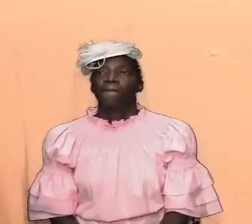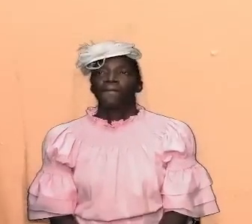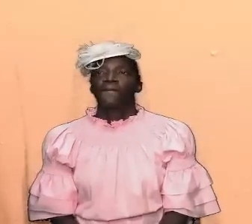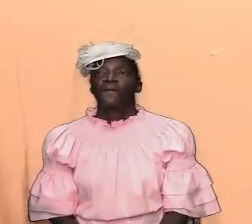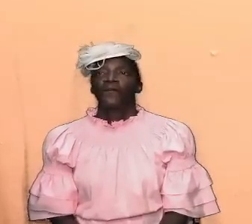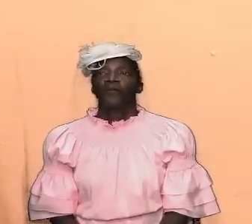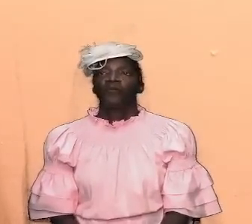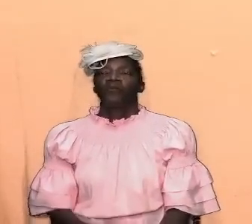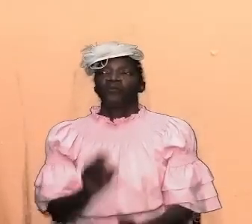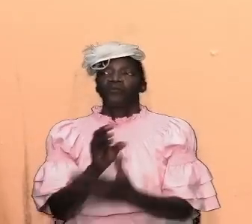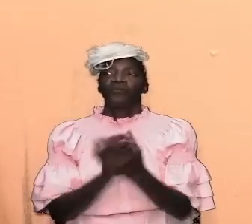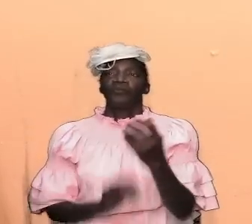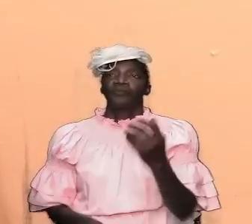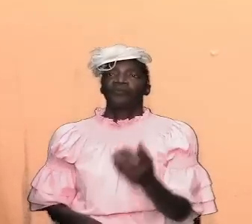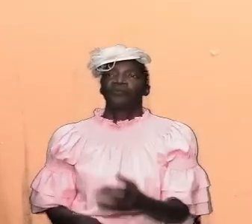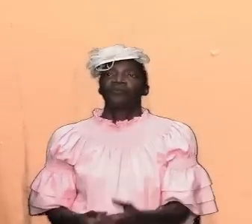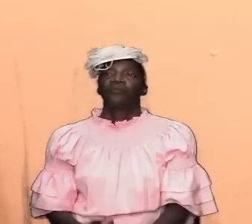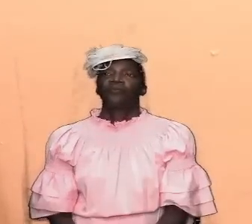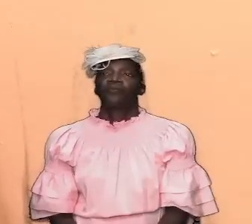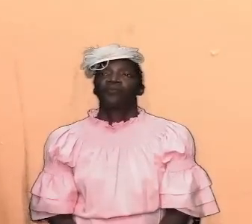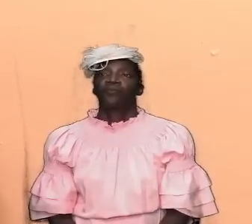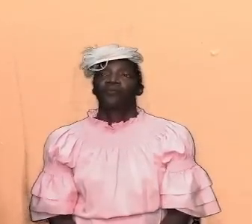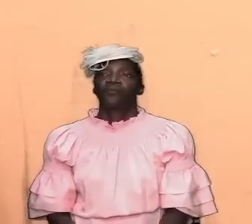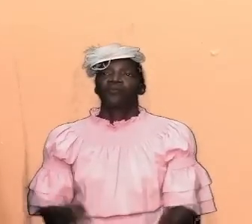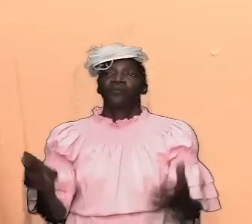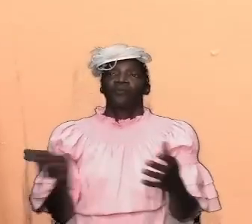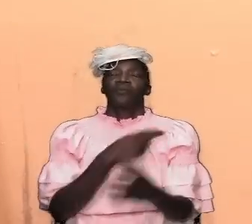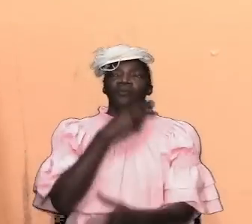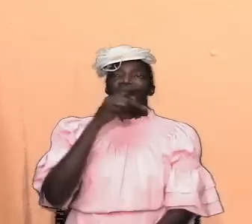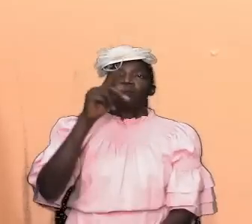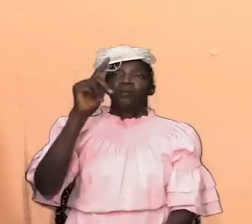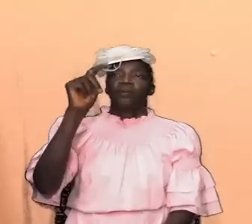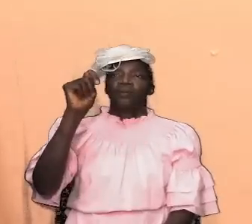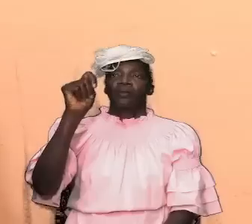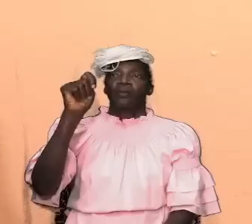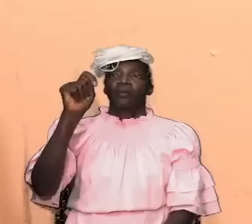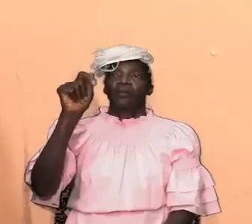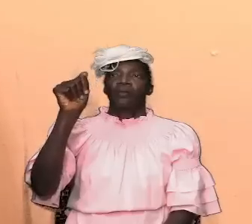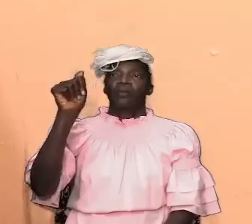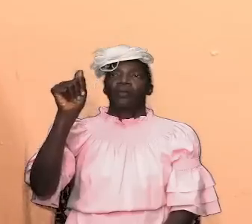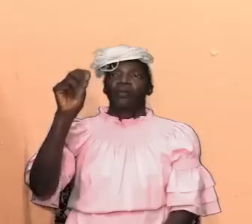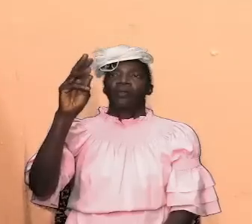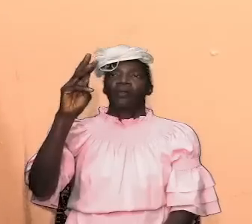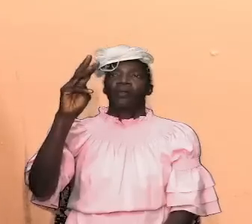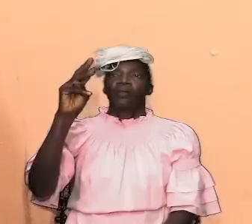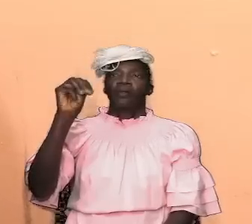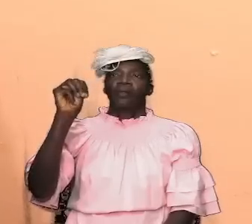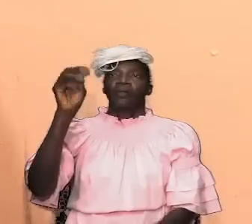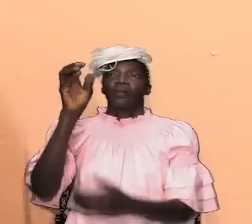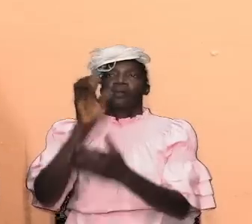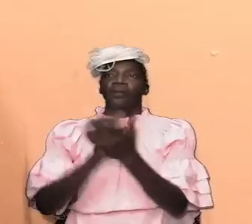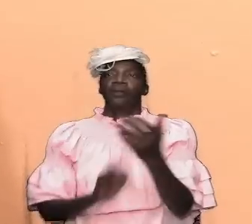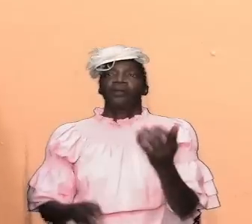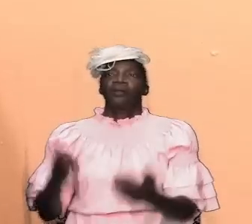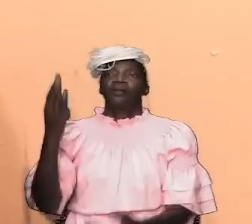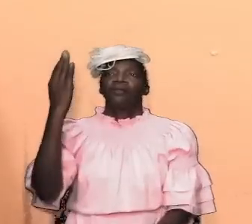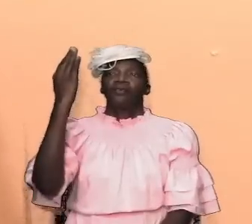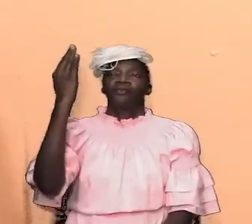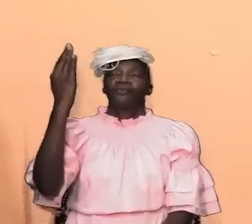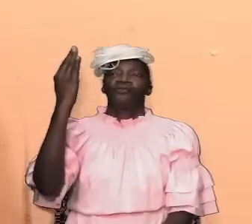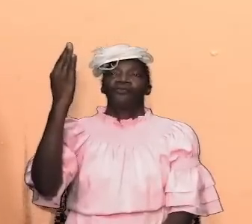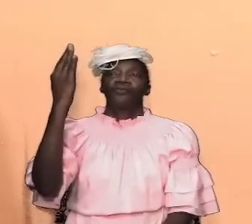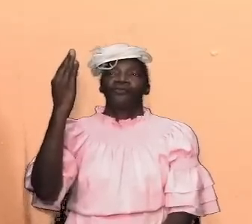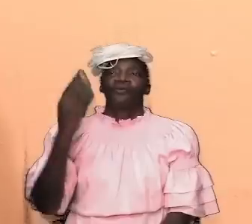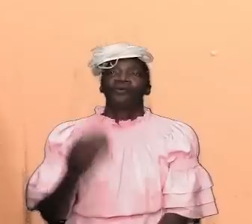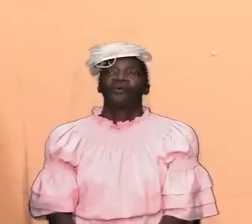new testament uh second timothy chapter four and you know pardon me now i'm time and